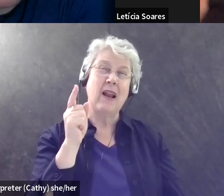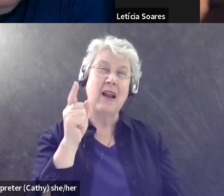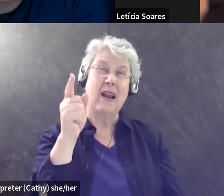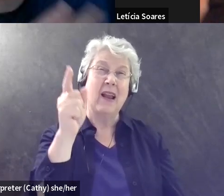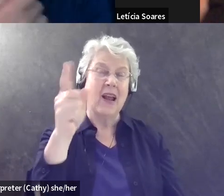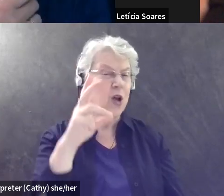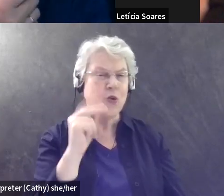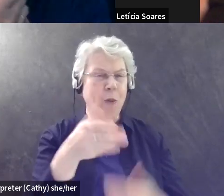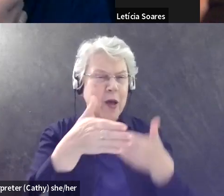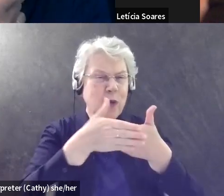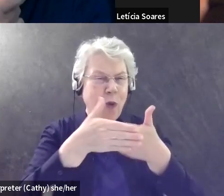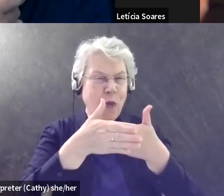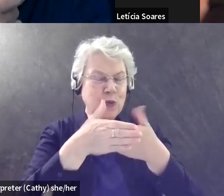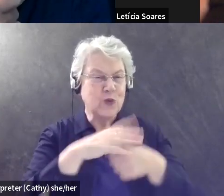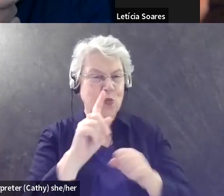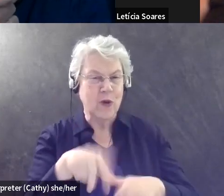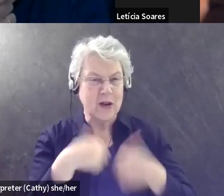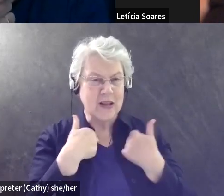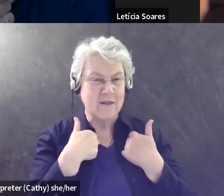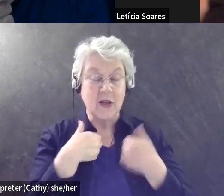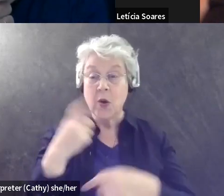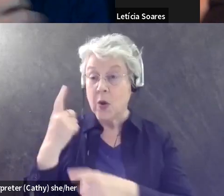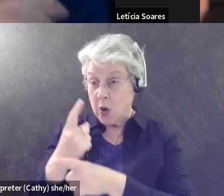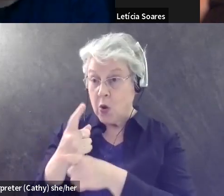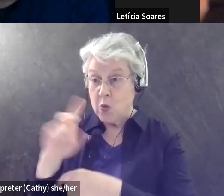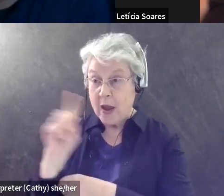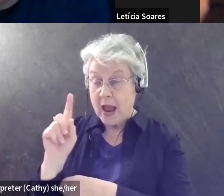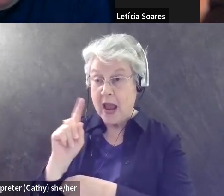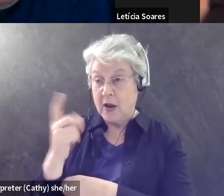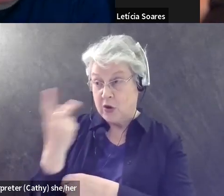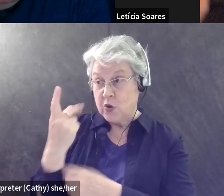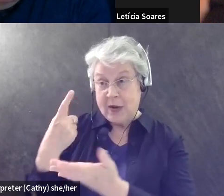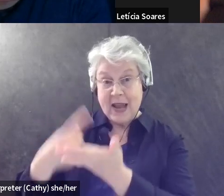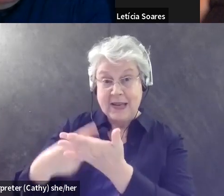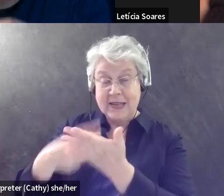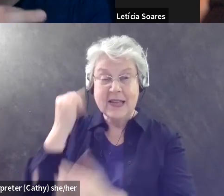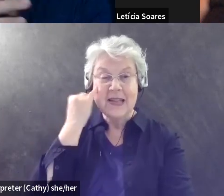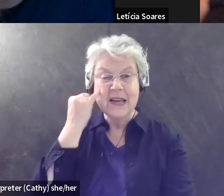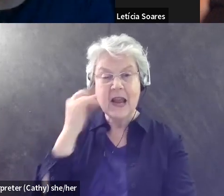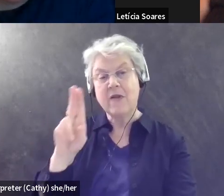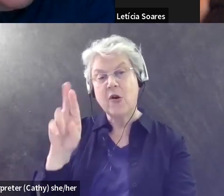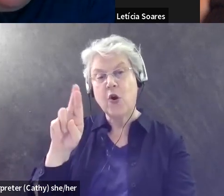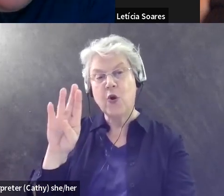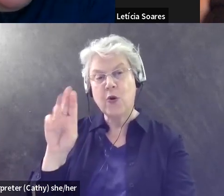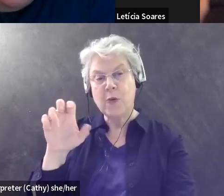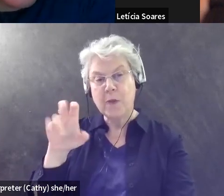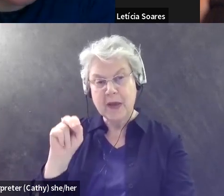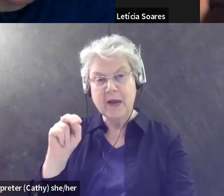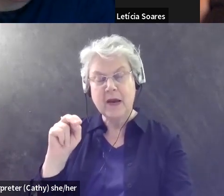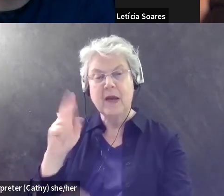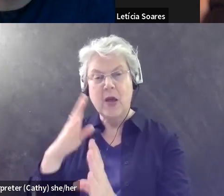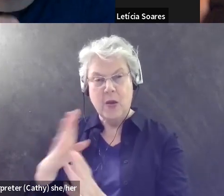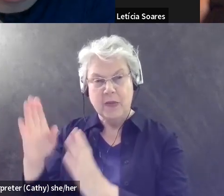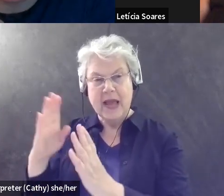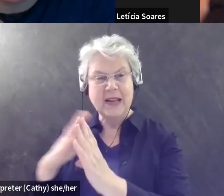Yeah. Yeah. And you, you and I were talking before about, um, you know, that urban planning, um, having native trees and plants in the